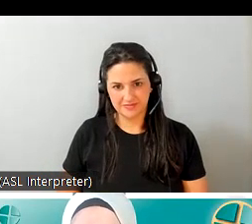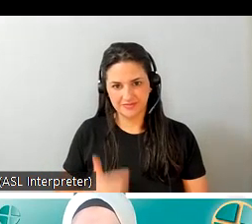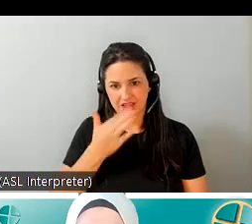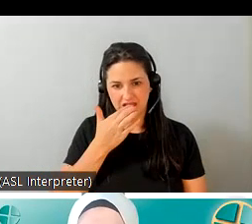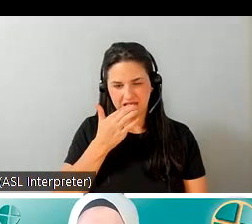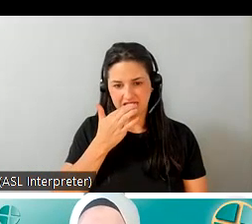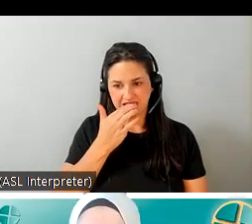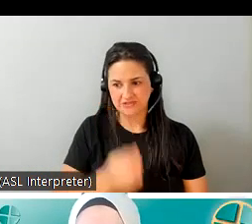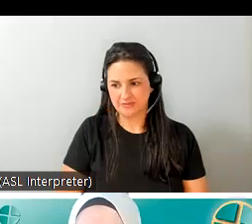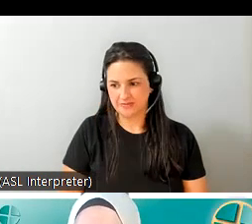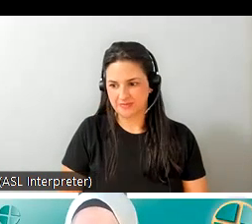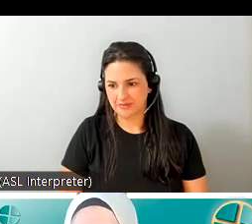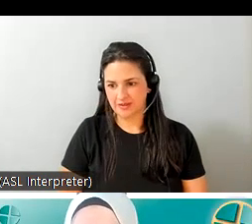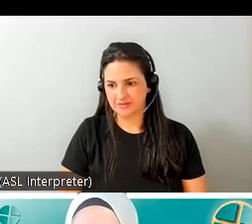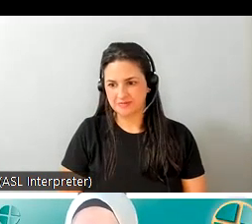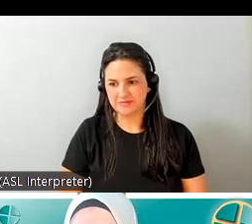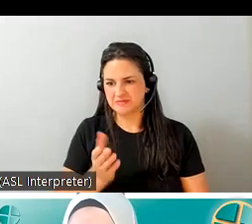um it's just smaller